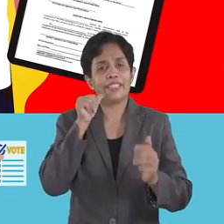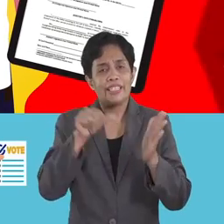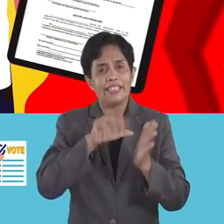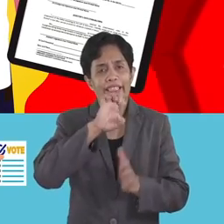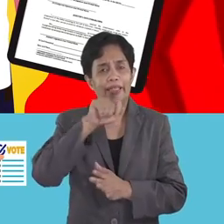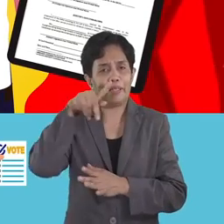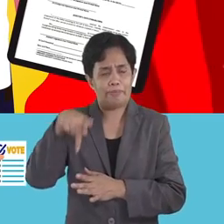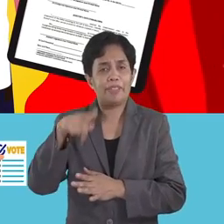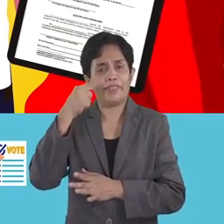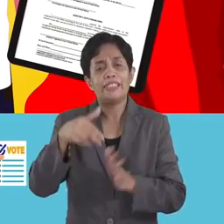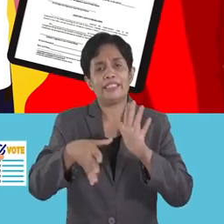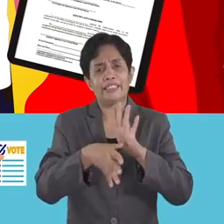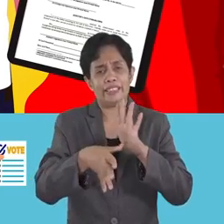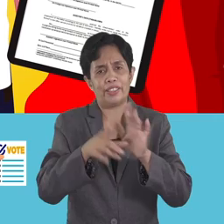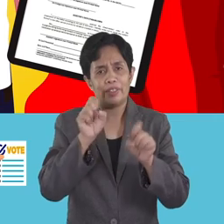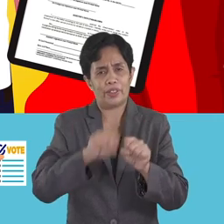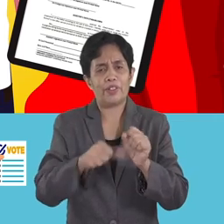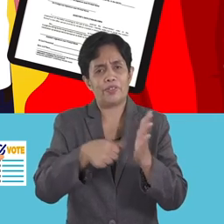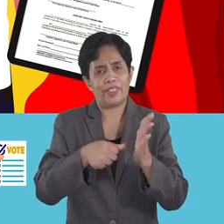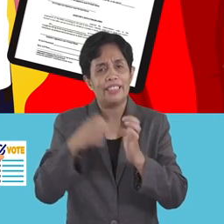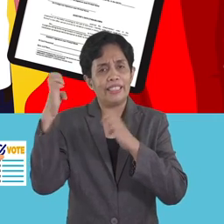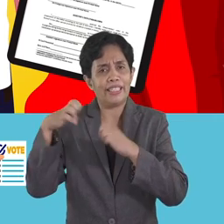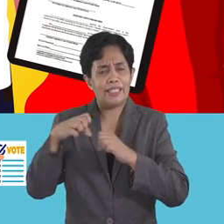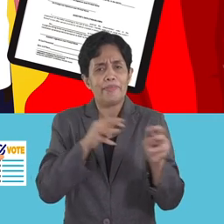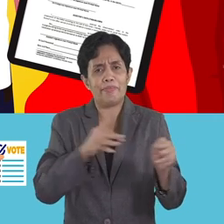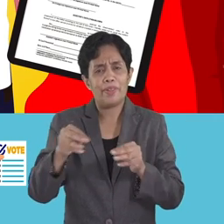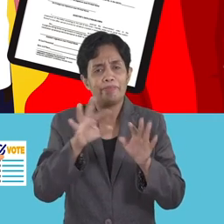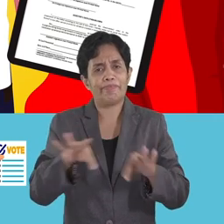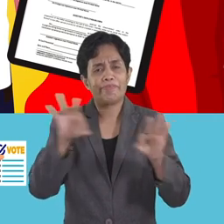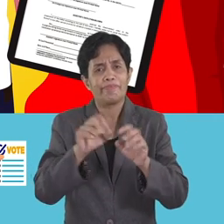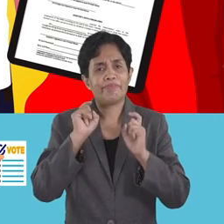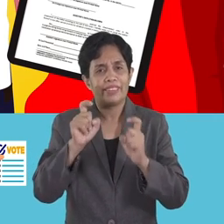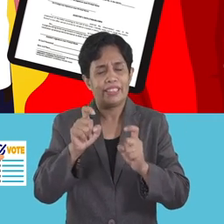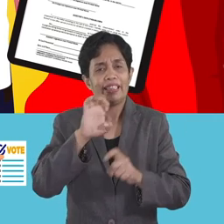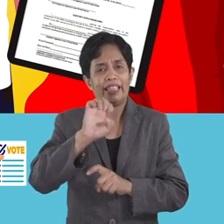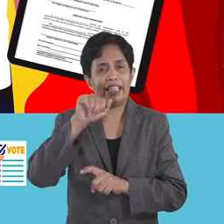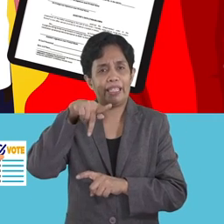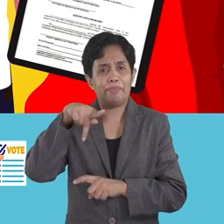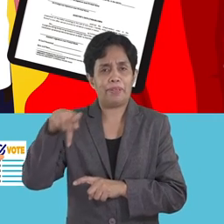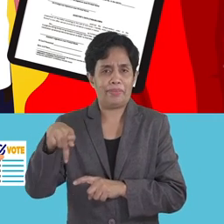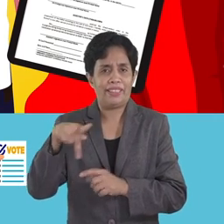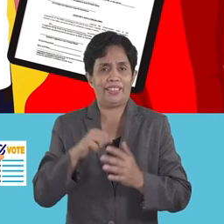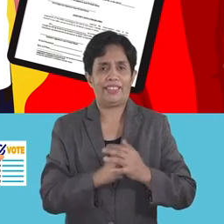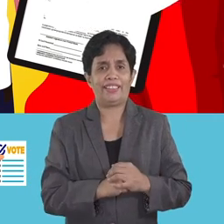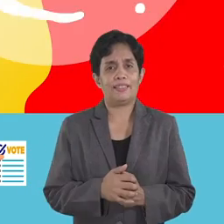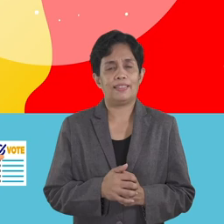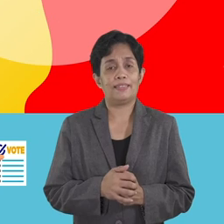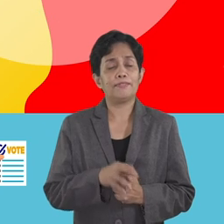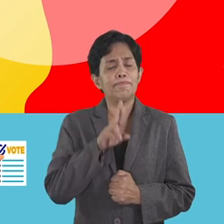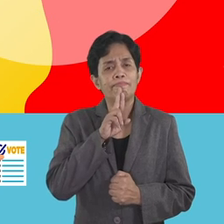EAPPs this year, so voting is expected to move significantly faster in EAPPs.